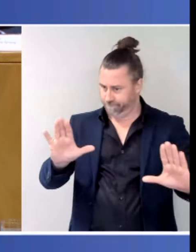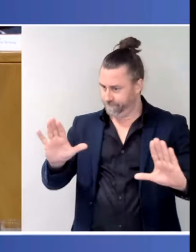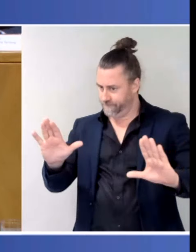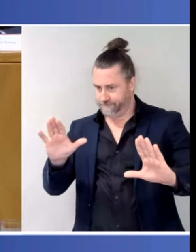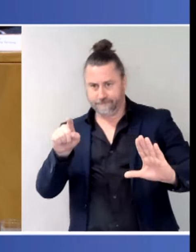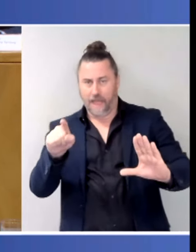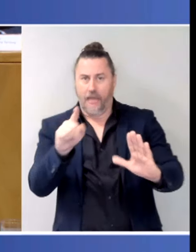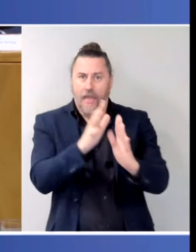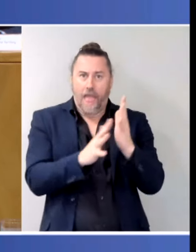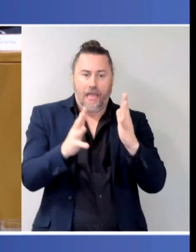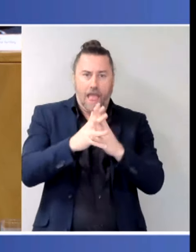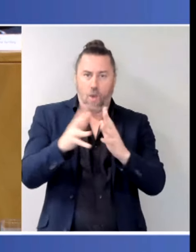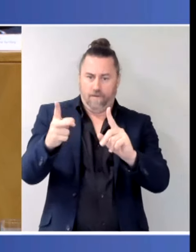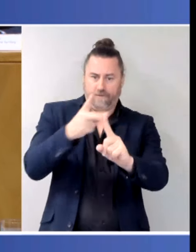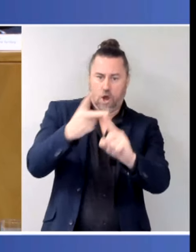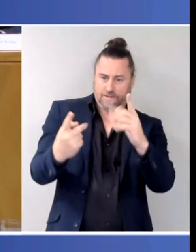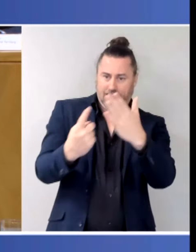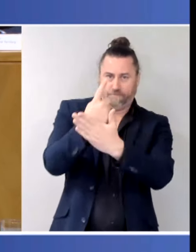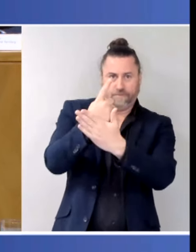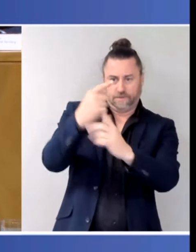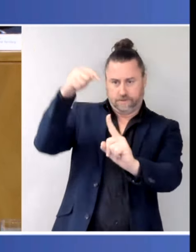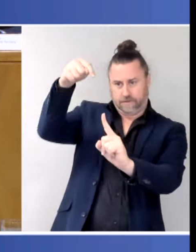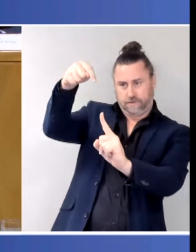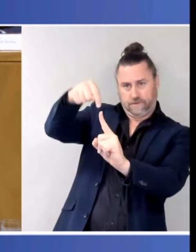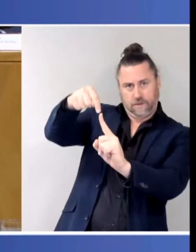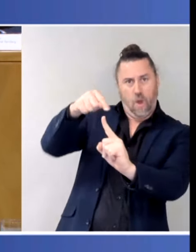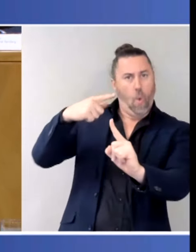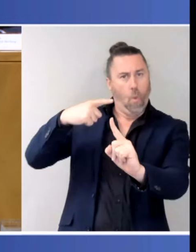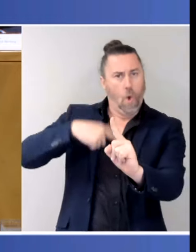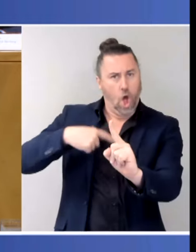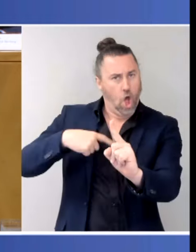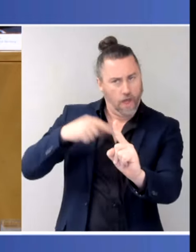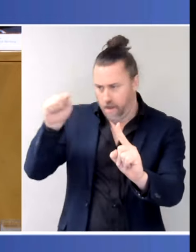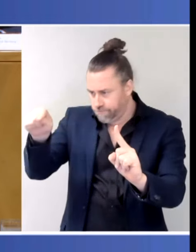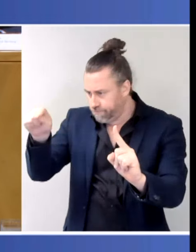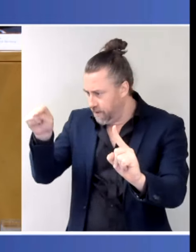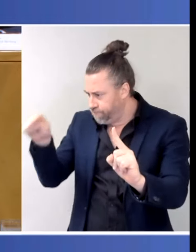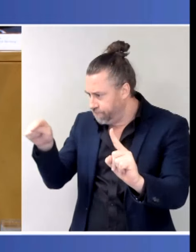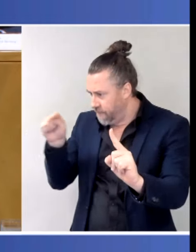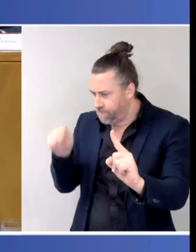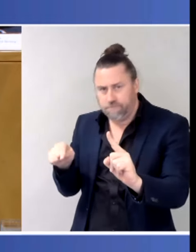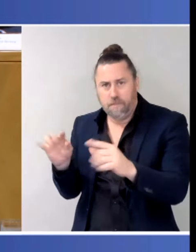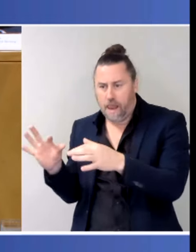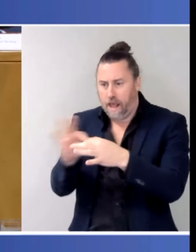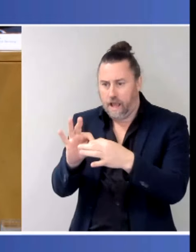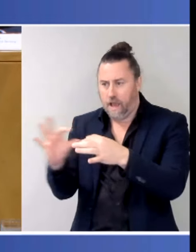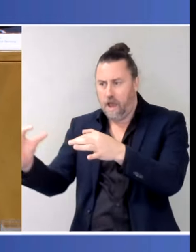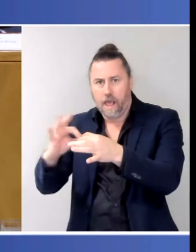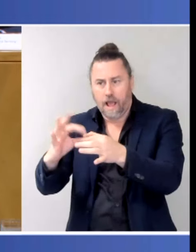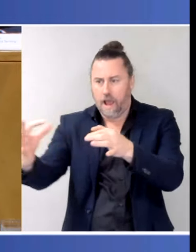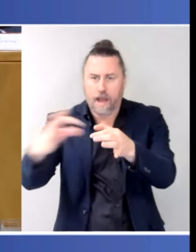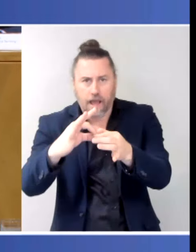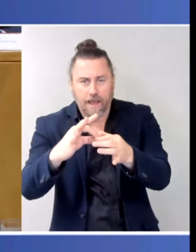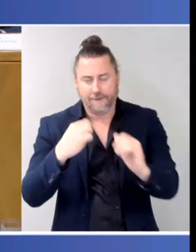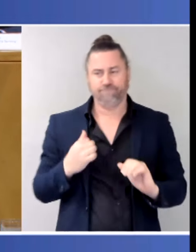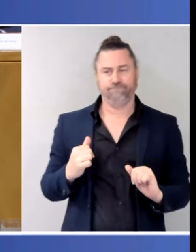harm. There are a range of inputs that cause harm, and that was what the rapid review clearly identified. What we need to do is